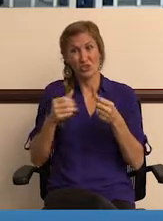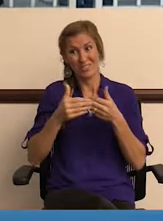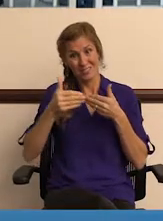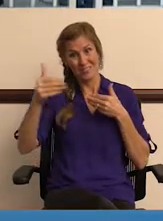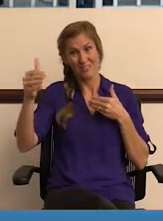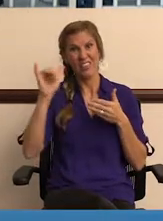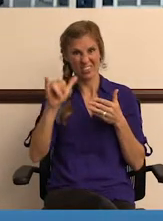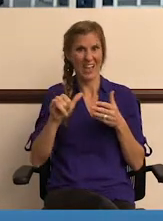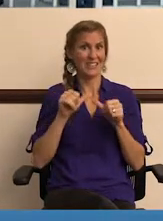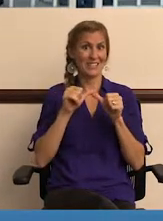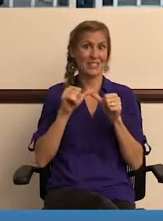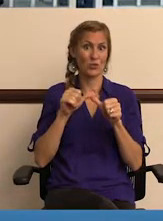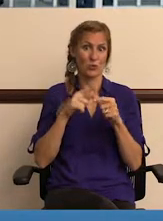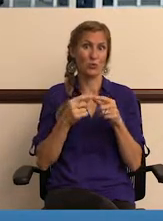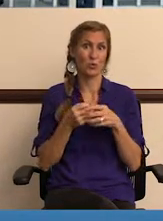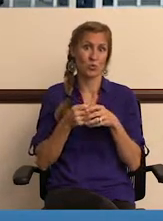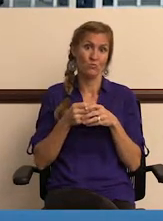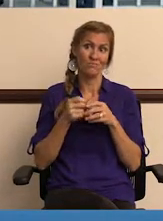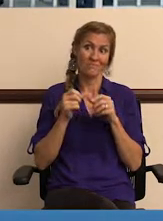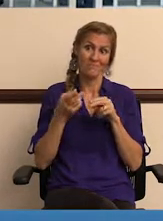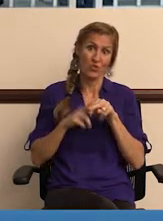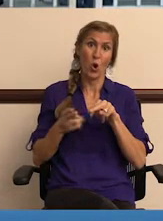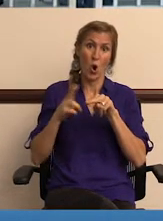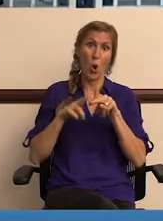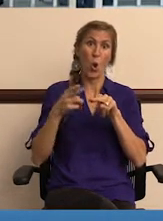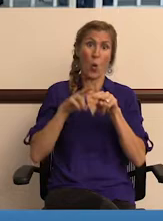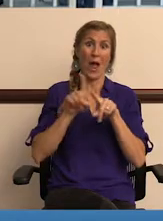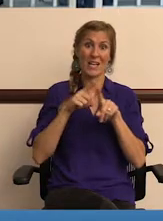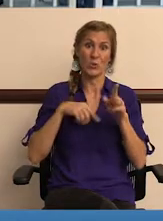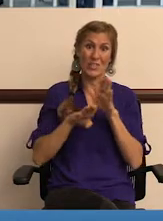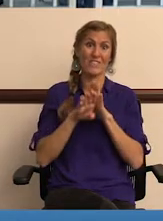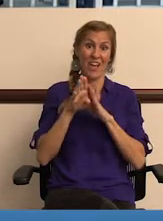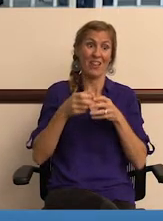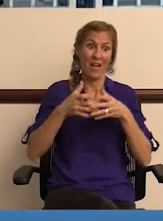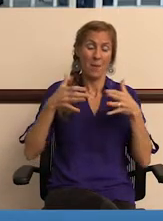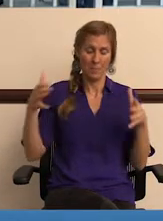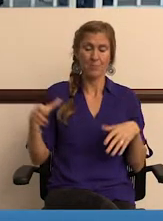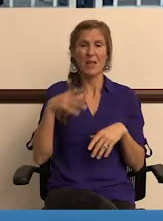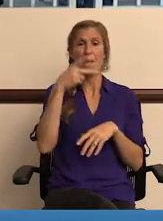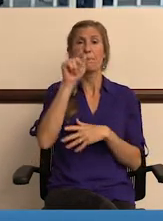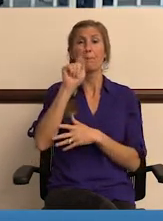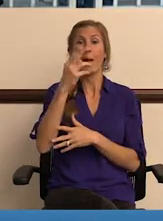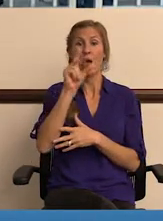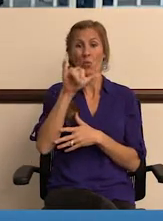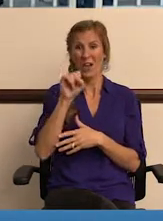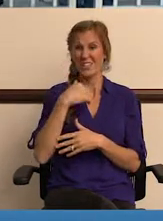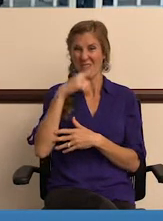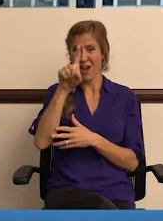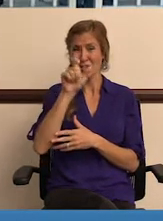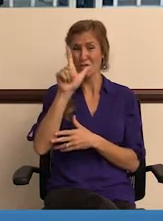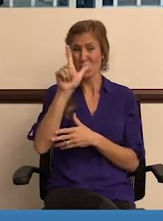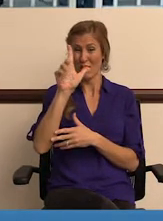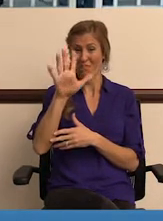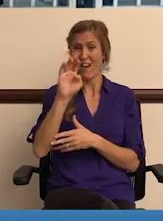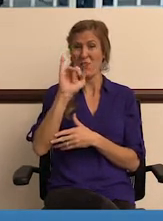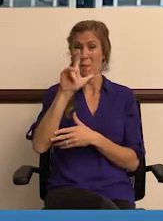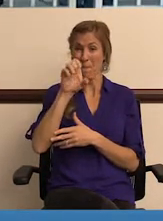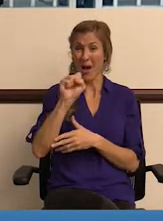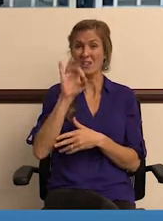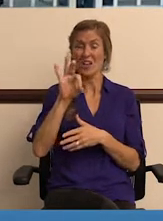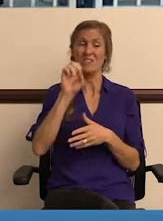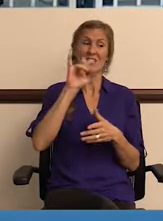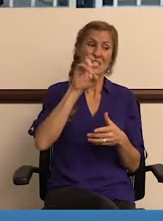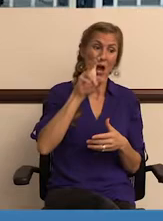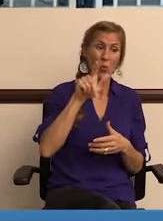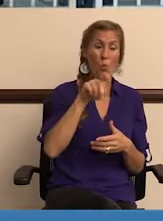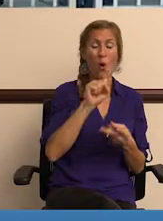And obviously that grows as we continue to develop. And then the sidewalks and pathways as well. There's over 125 linear miles